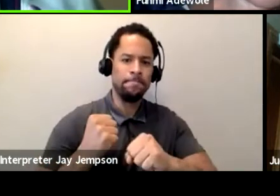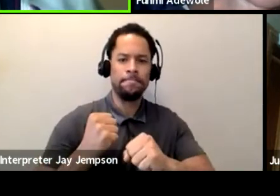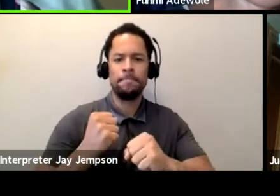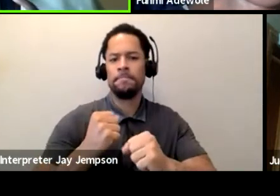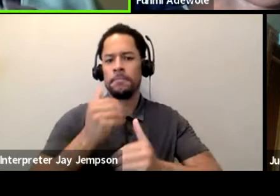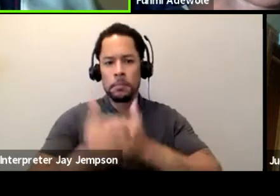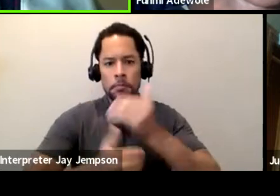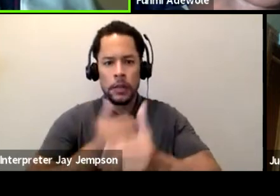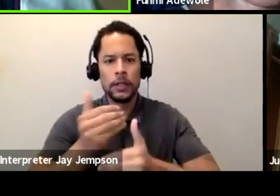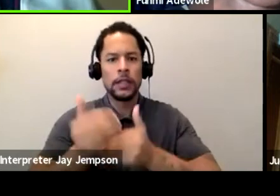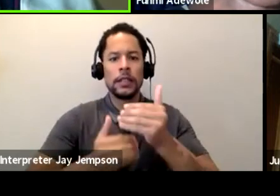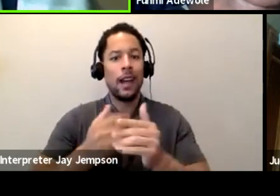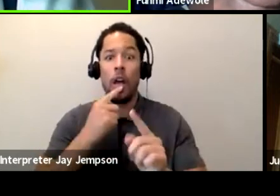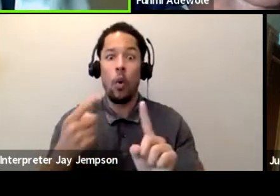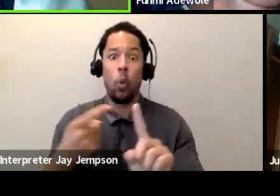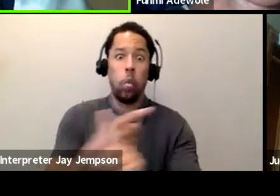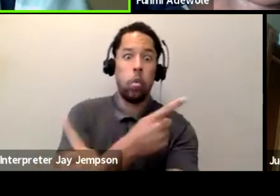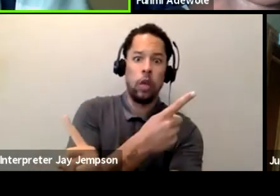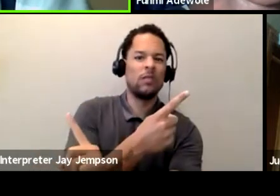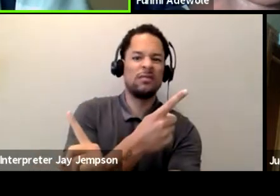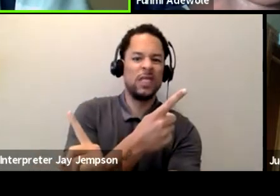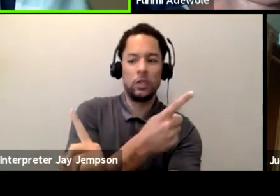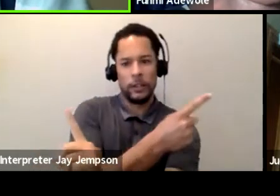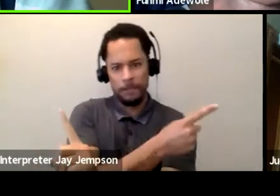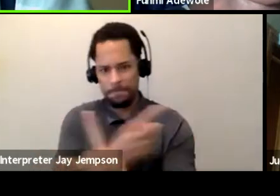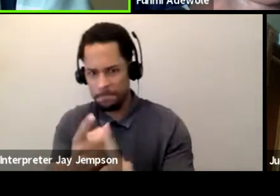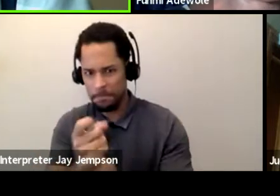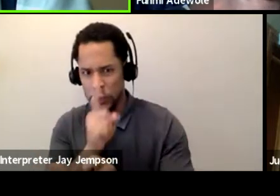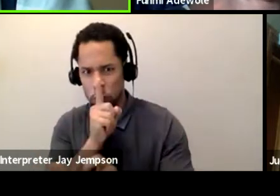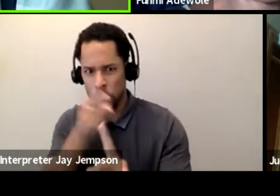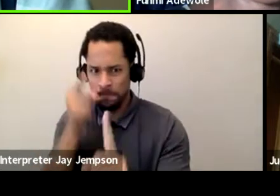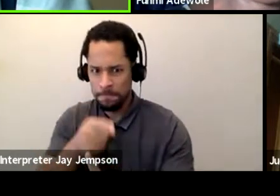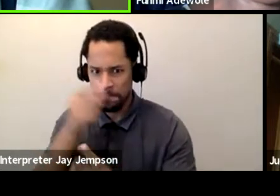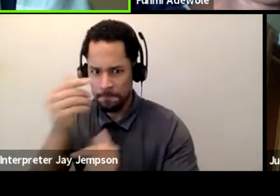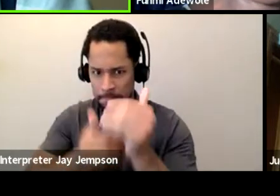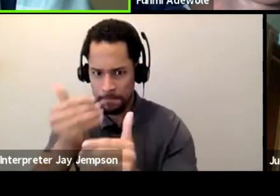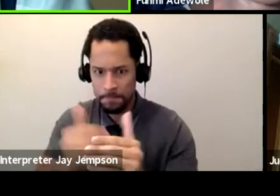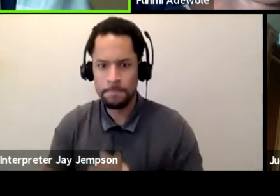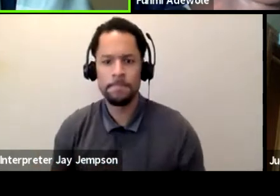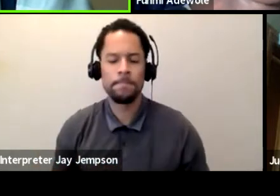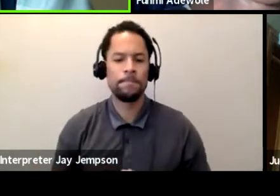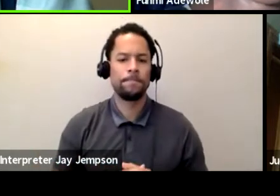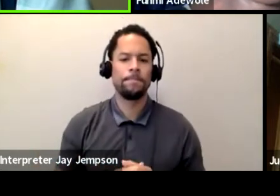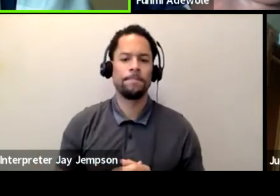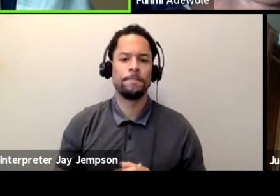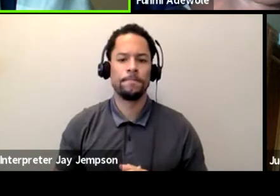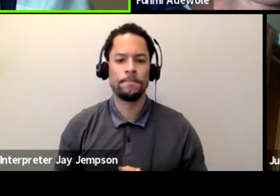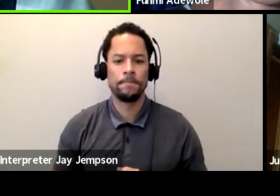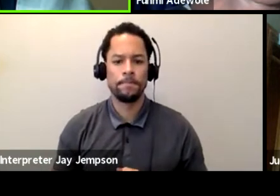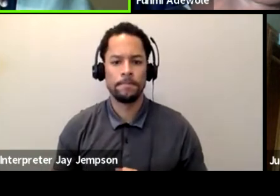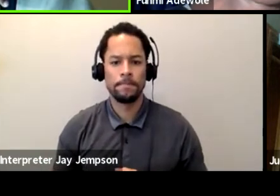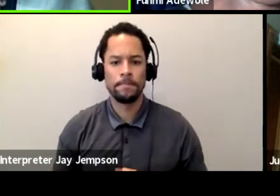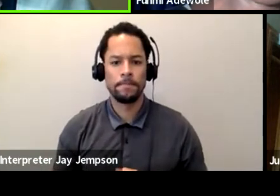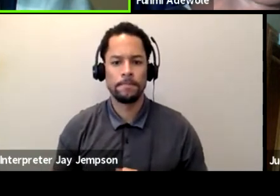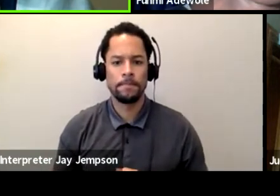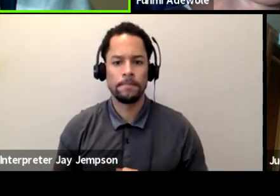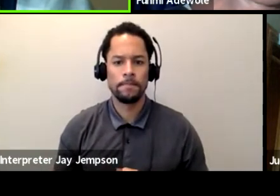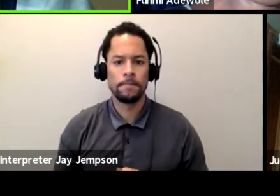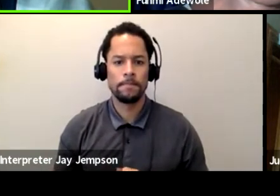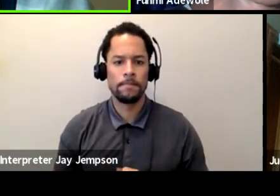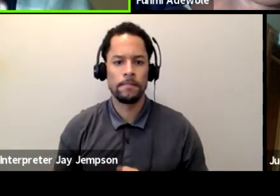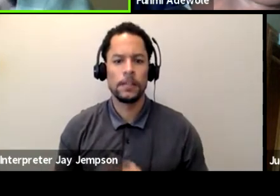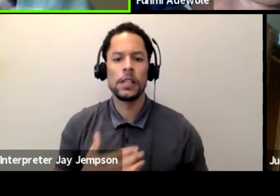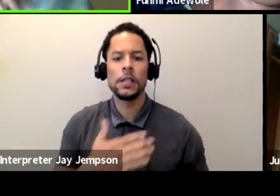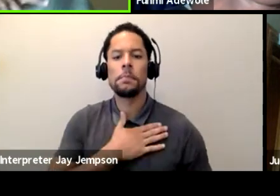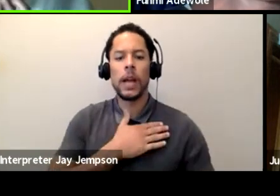I'll name a dramaturg as a protector. In my own work, I worked with Karishma